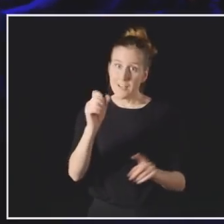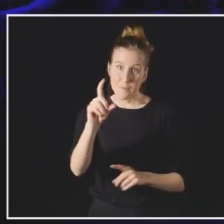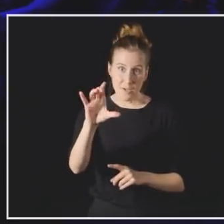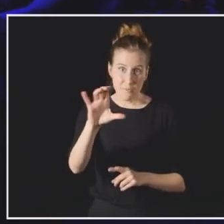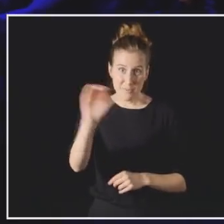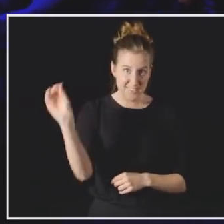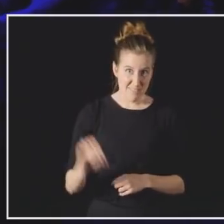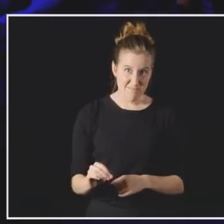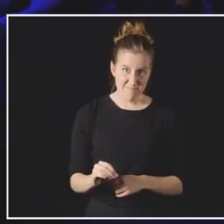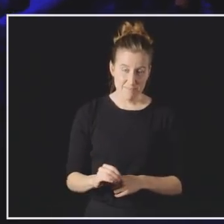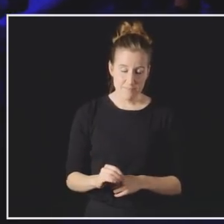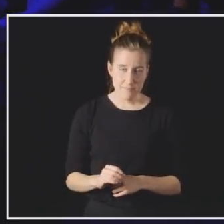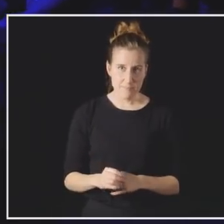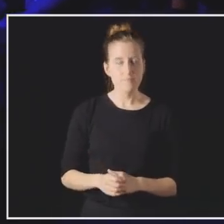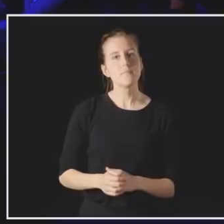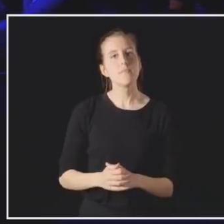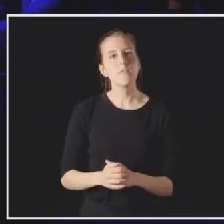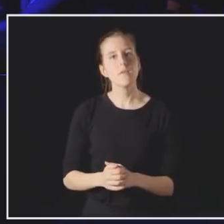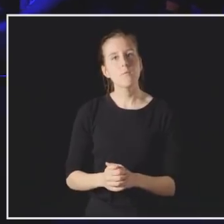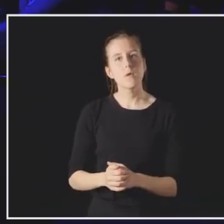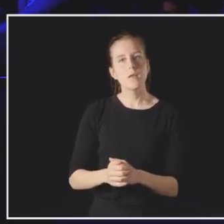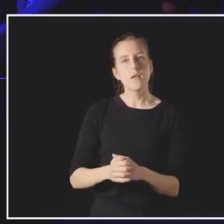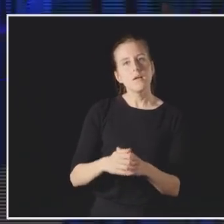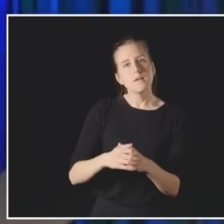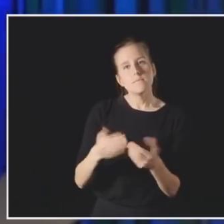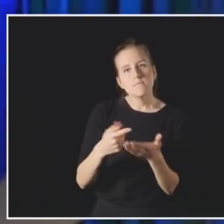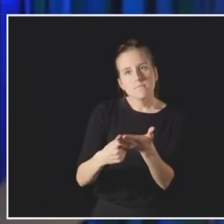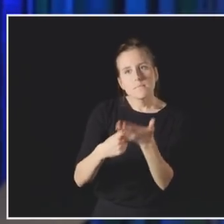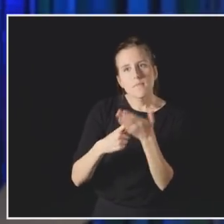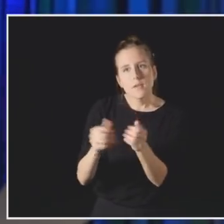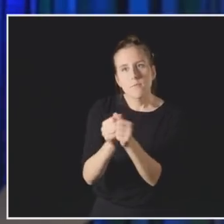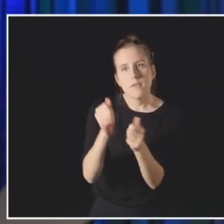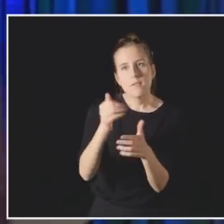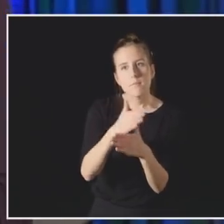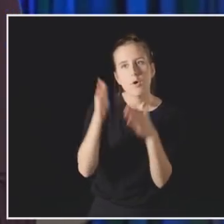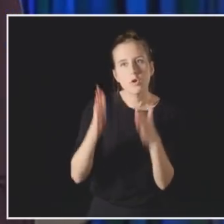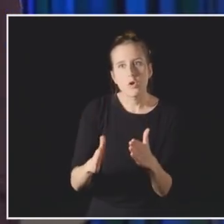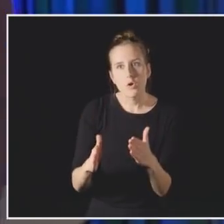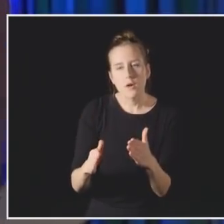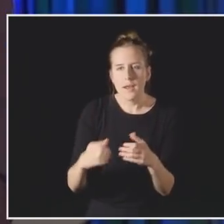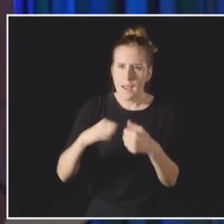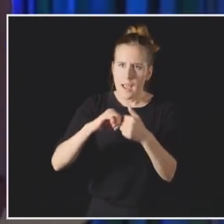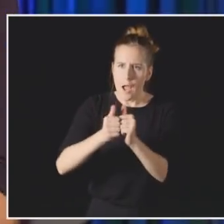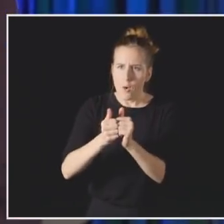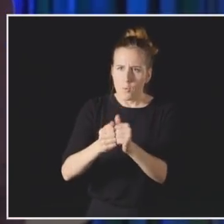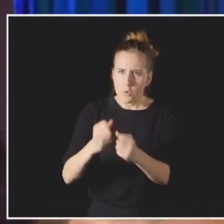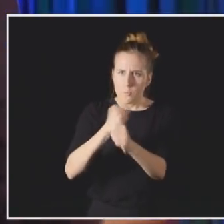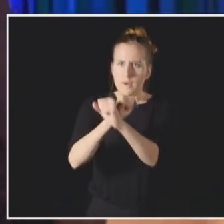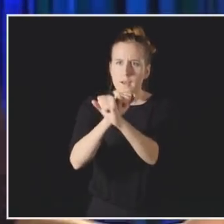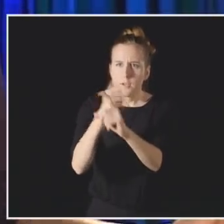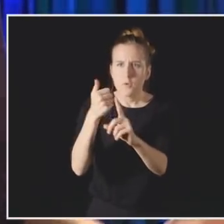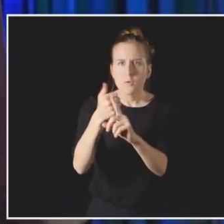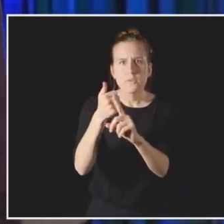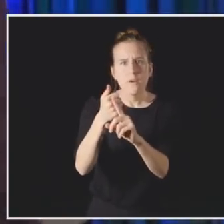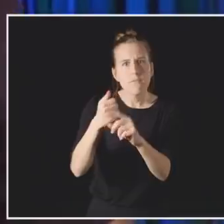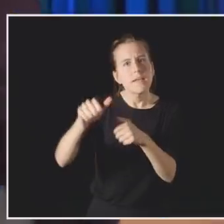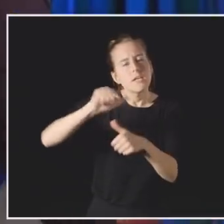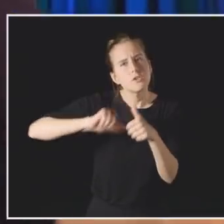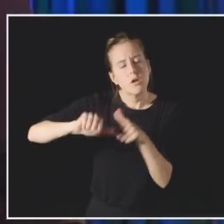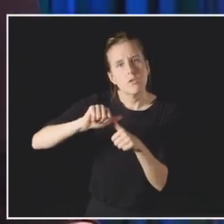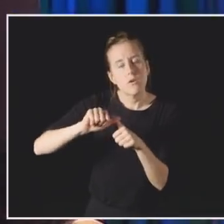Discussing with your partner what you need to protect yourself, each other, and what you would do if it fails